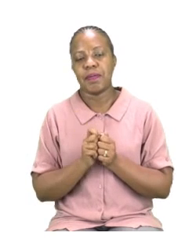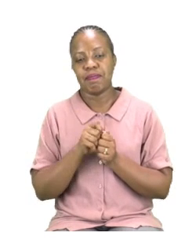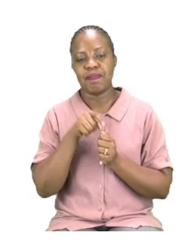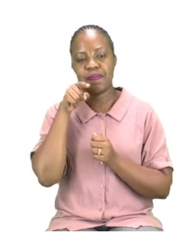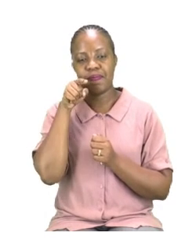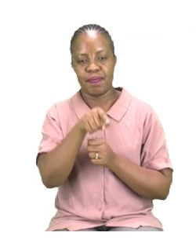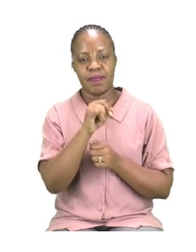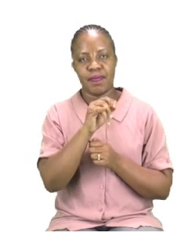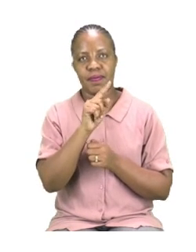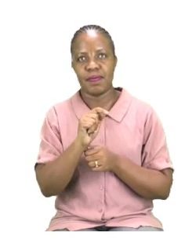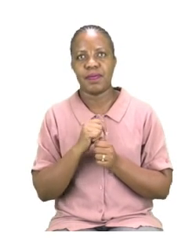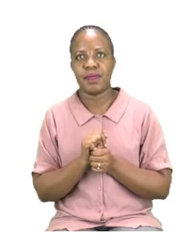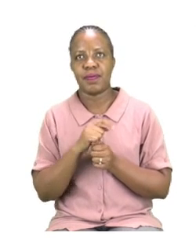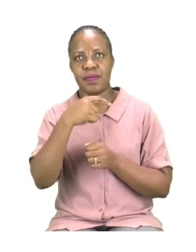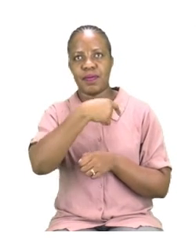she,